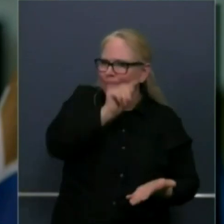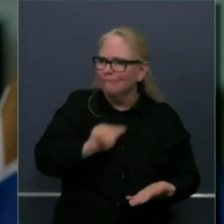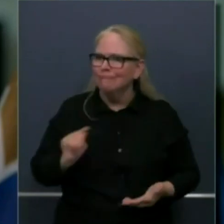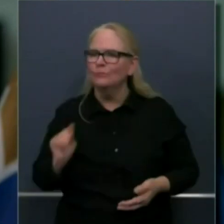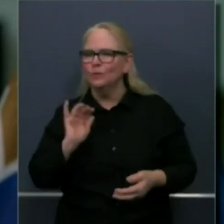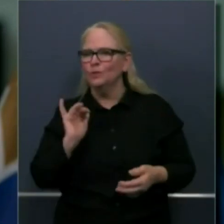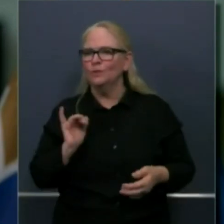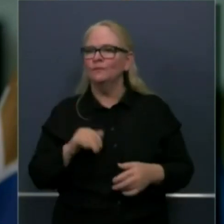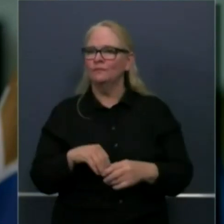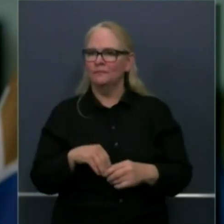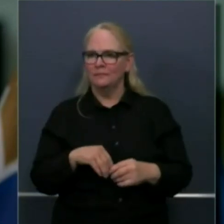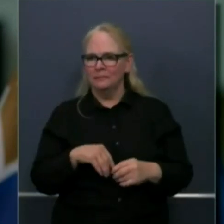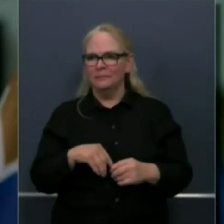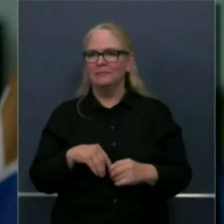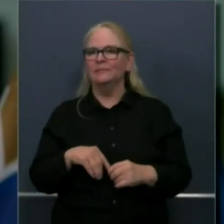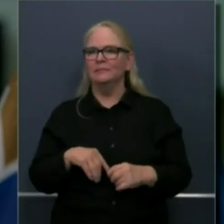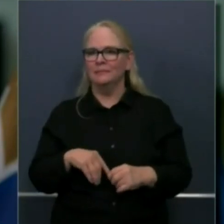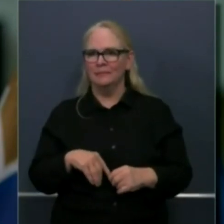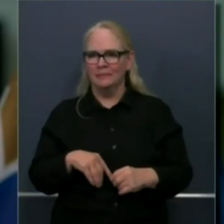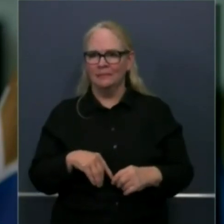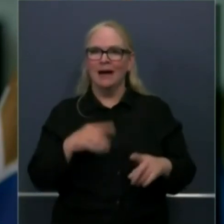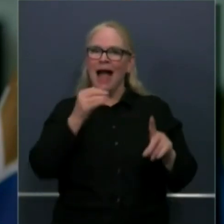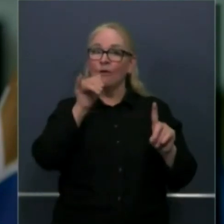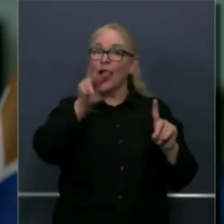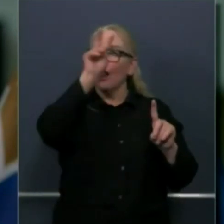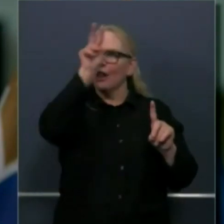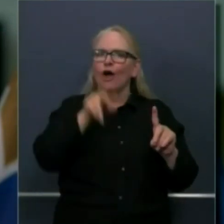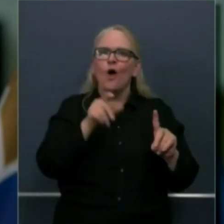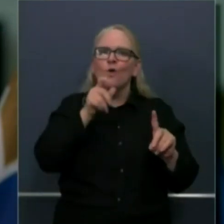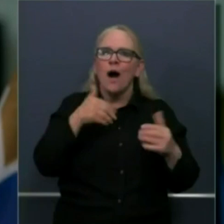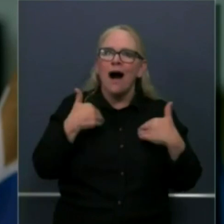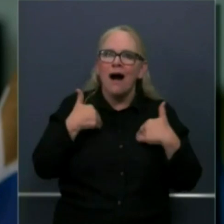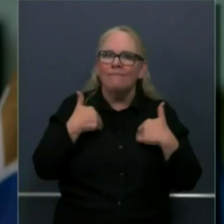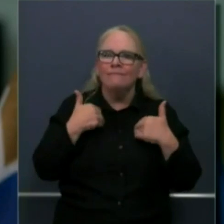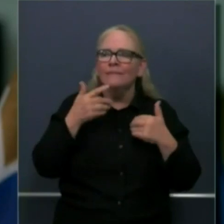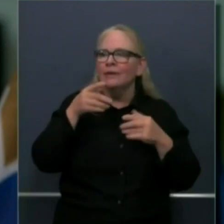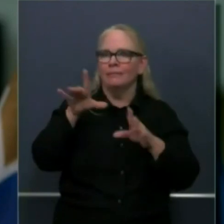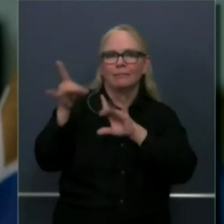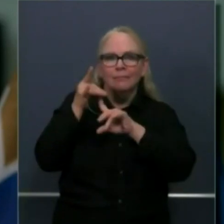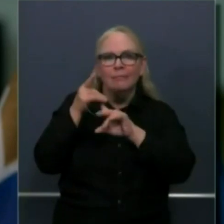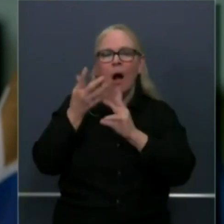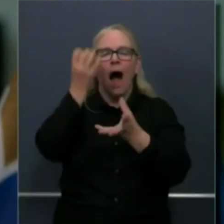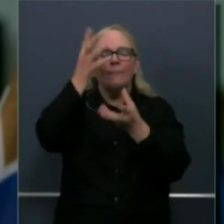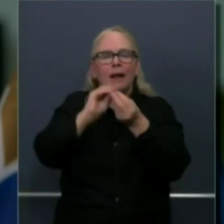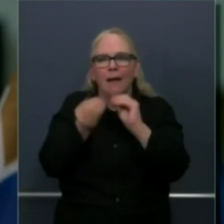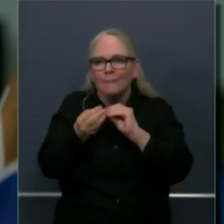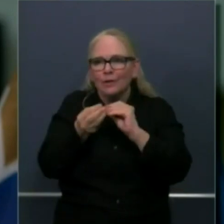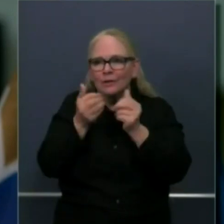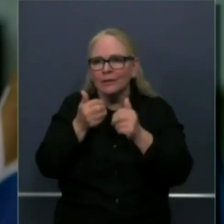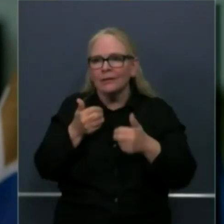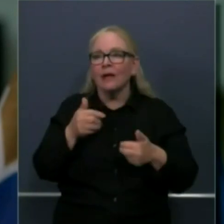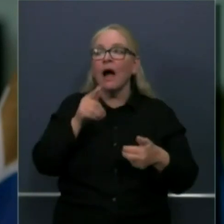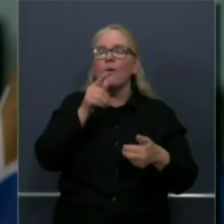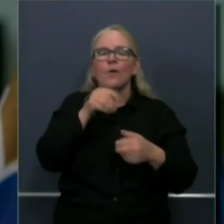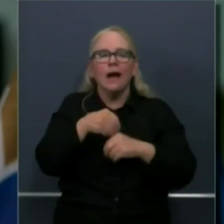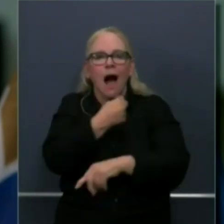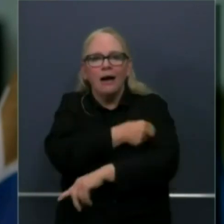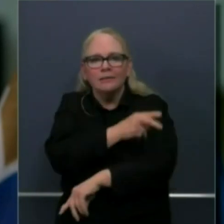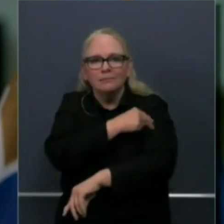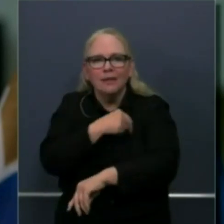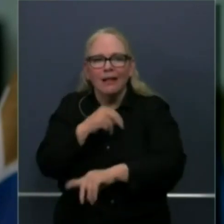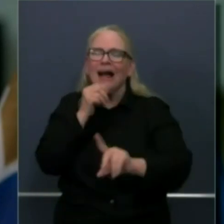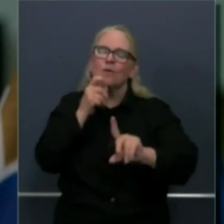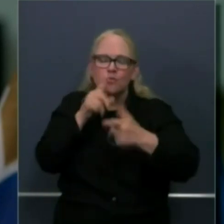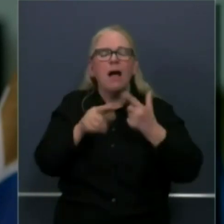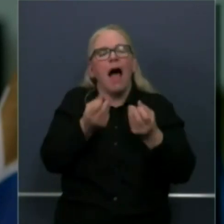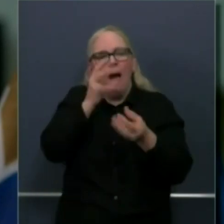cases that have been identified in butte the number of people hospitalized uh number of people in icus by county